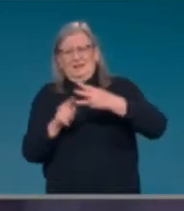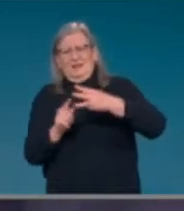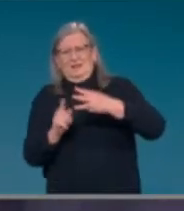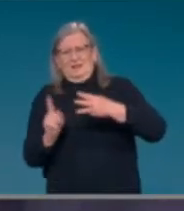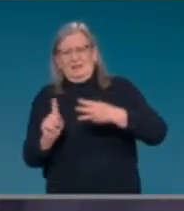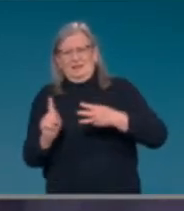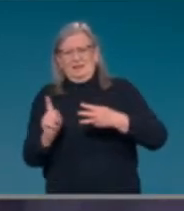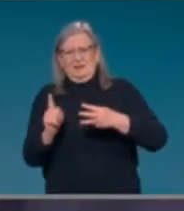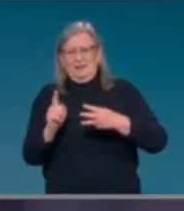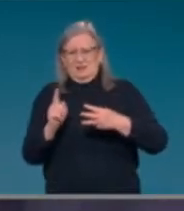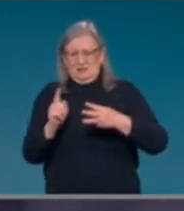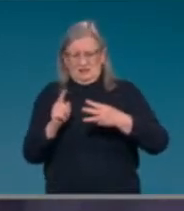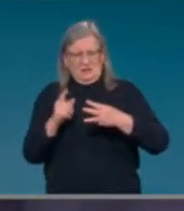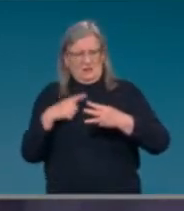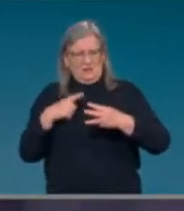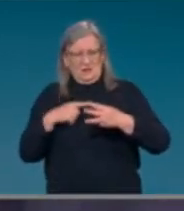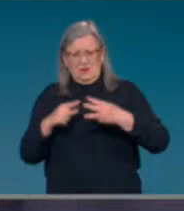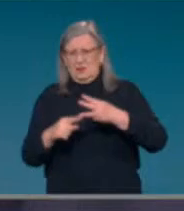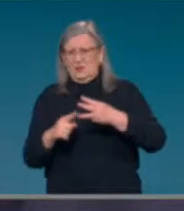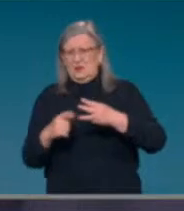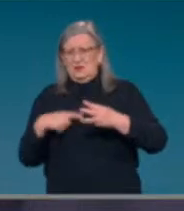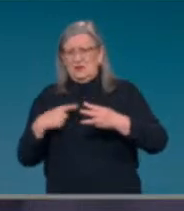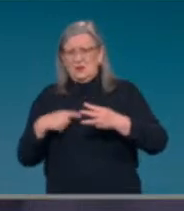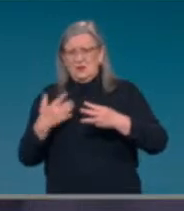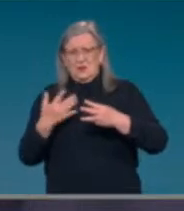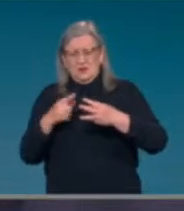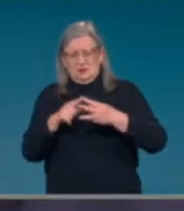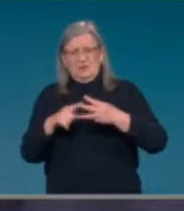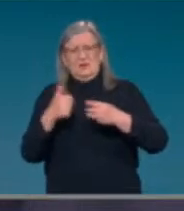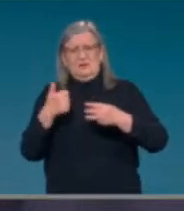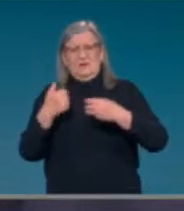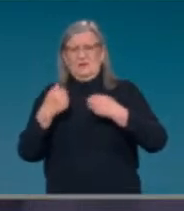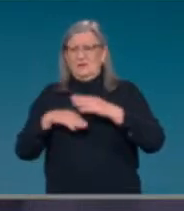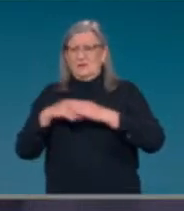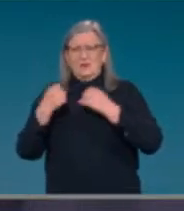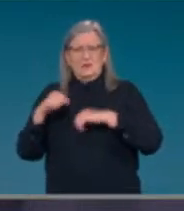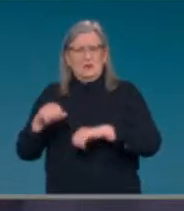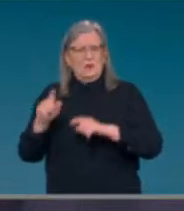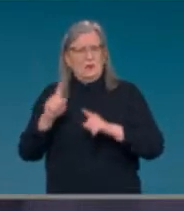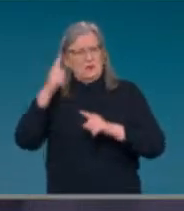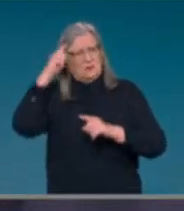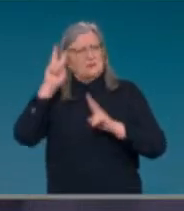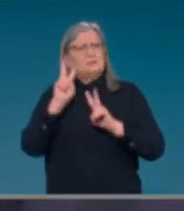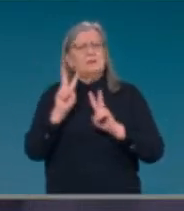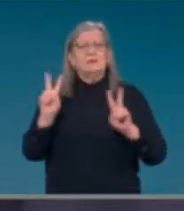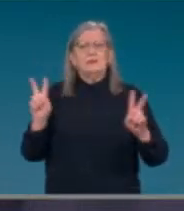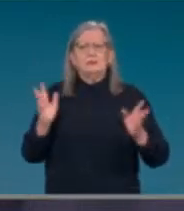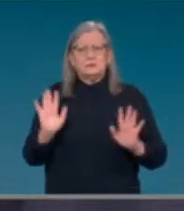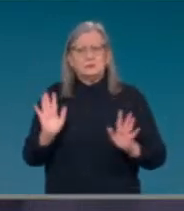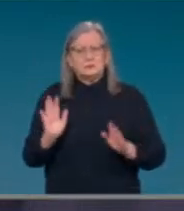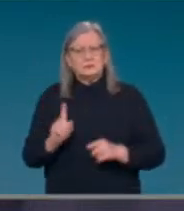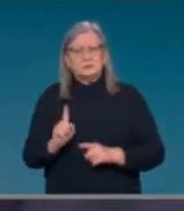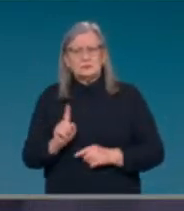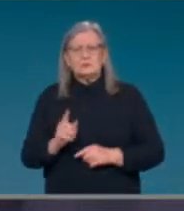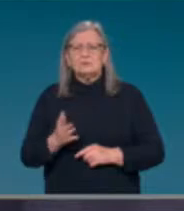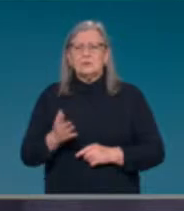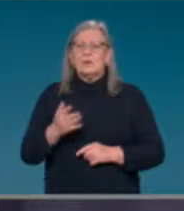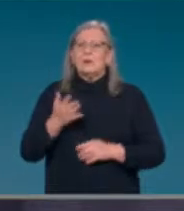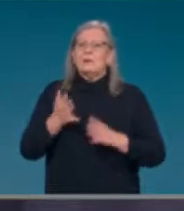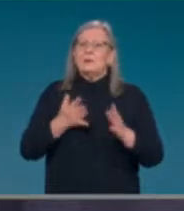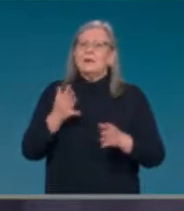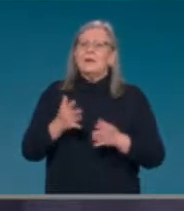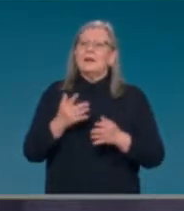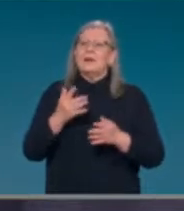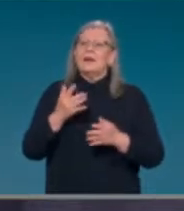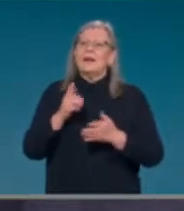Is just a peace of mind sort of thing? Or will there be, I guess, at some point, your full vaccination status kind of expires or runs out or